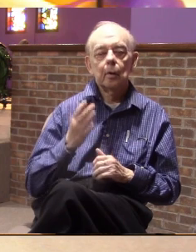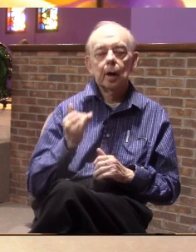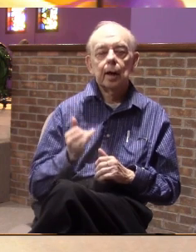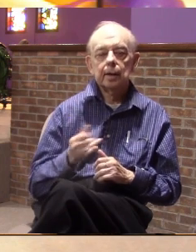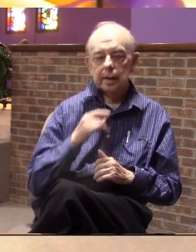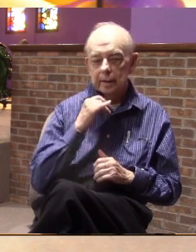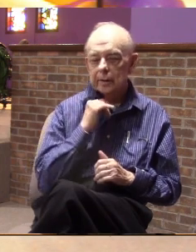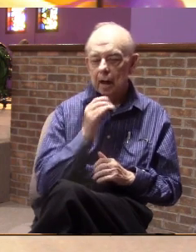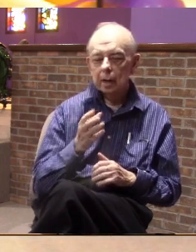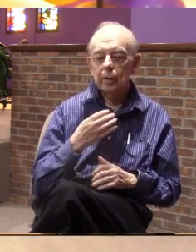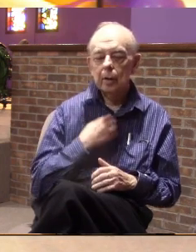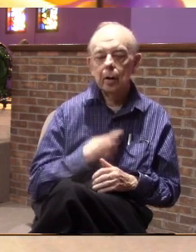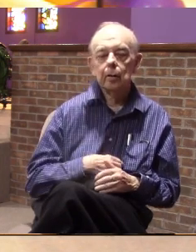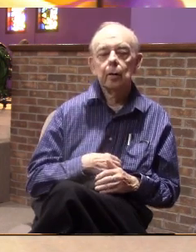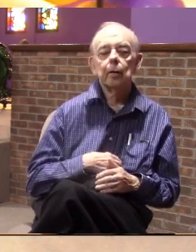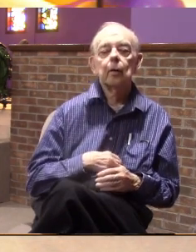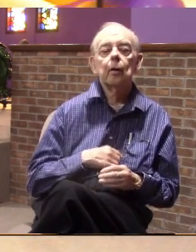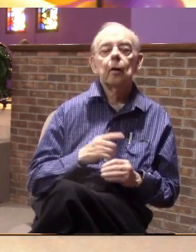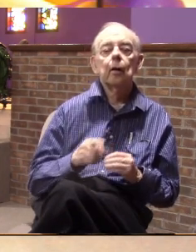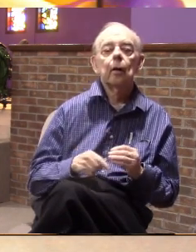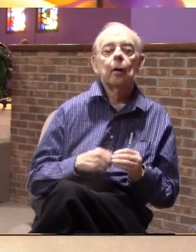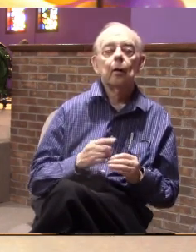kids would not go hungry over the weekend